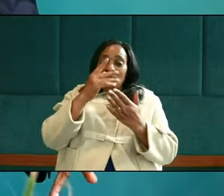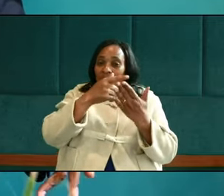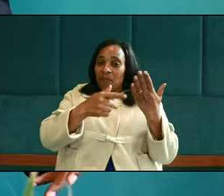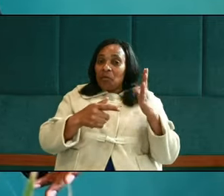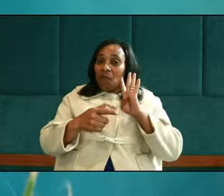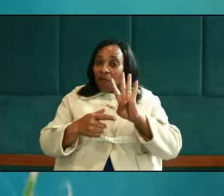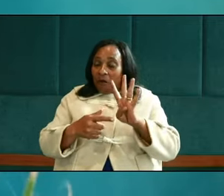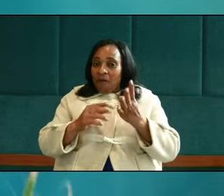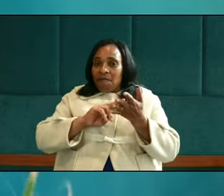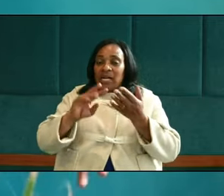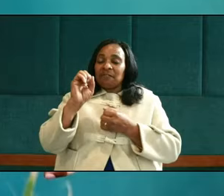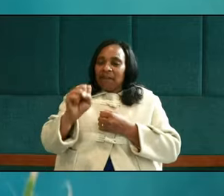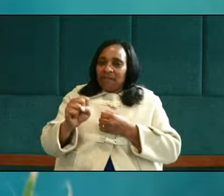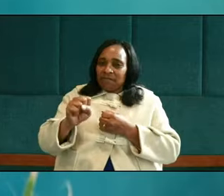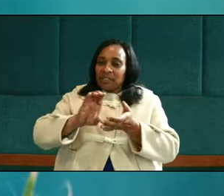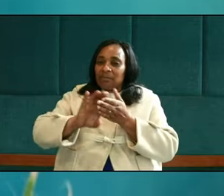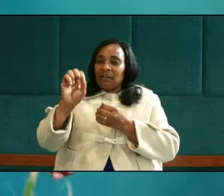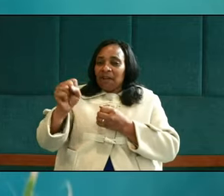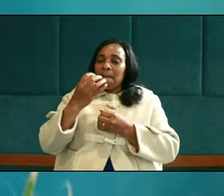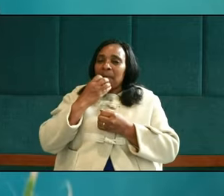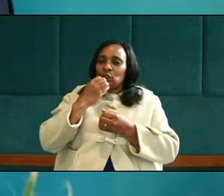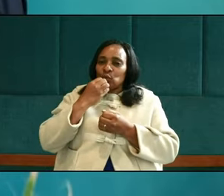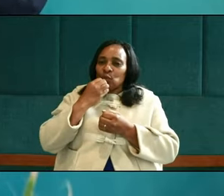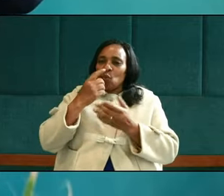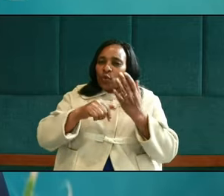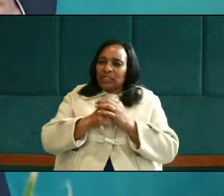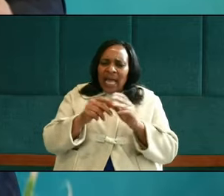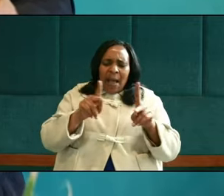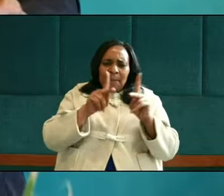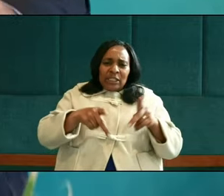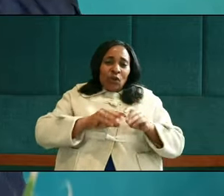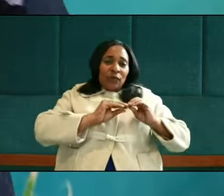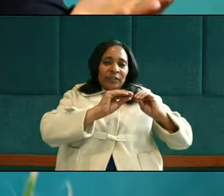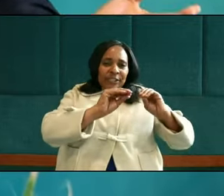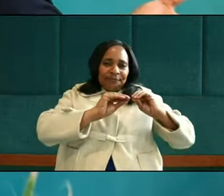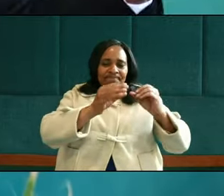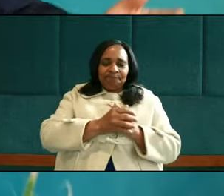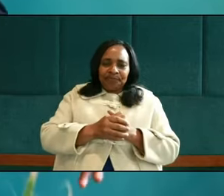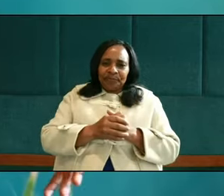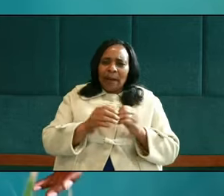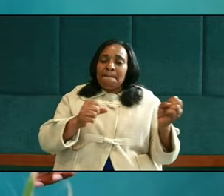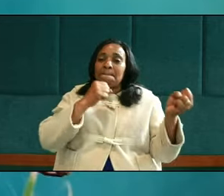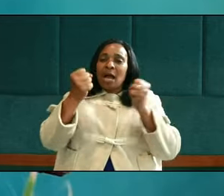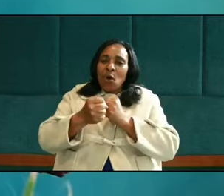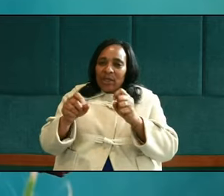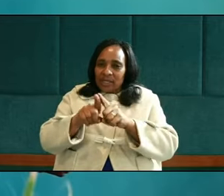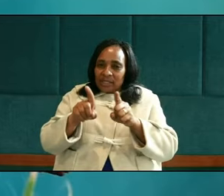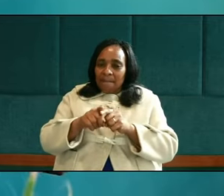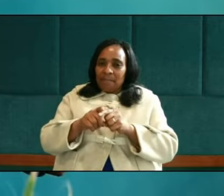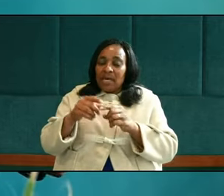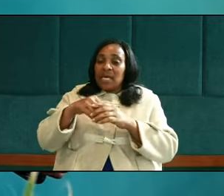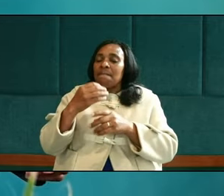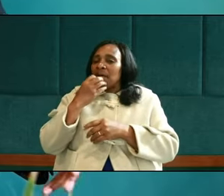verse number 5 or chapter 5 of the book of Matthew is it is a place of teaching. It is a place of power as well in the book of